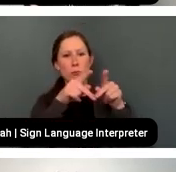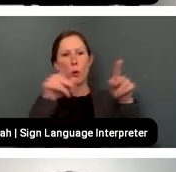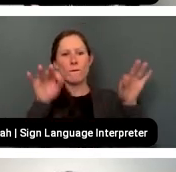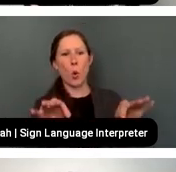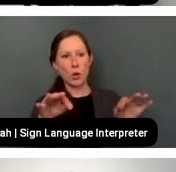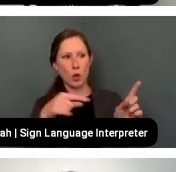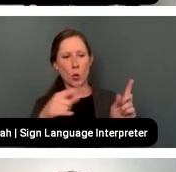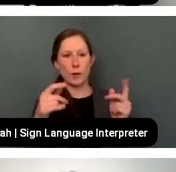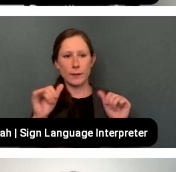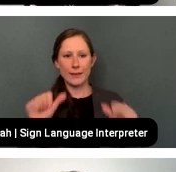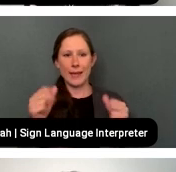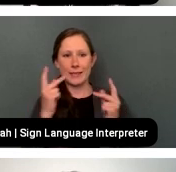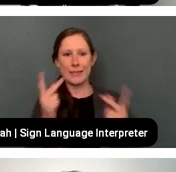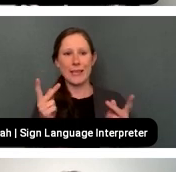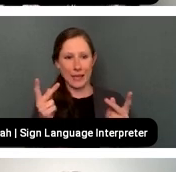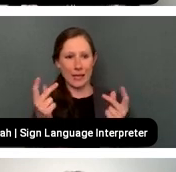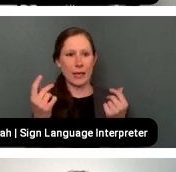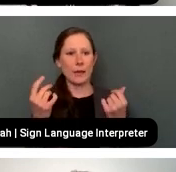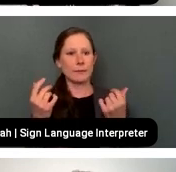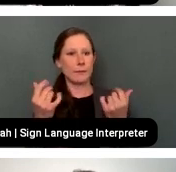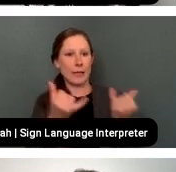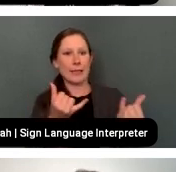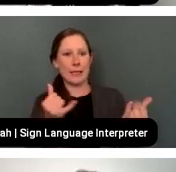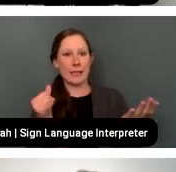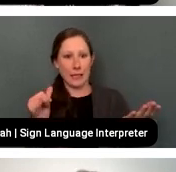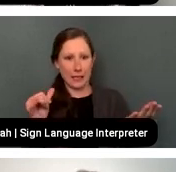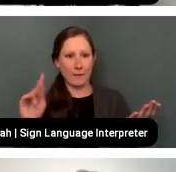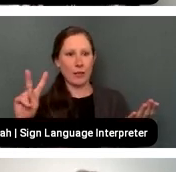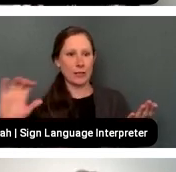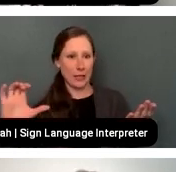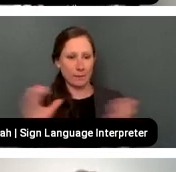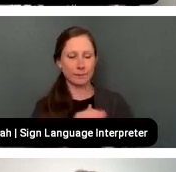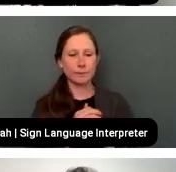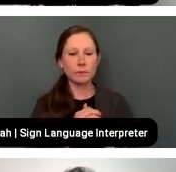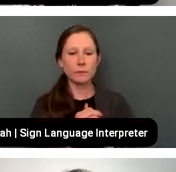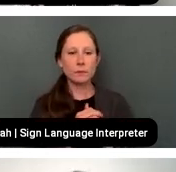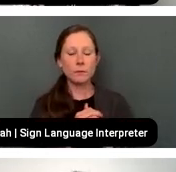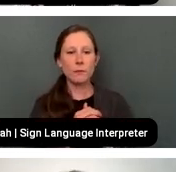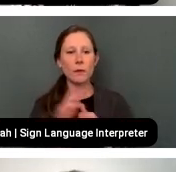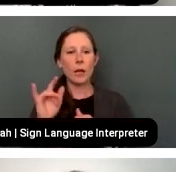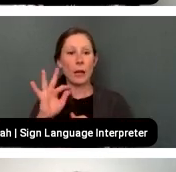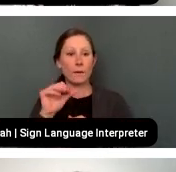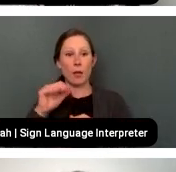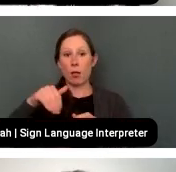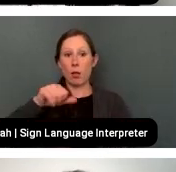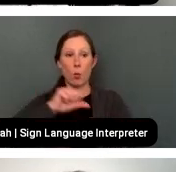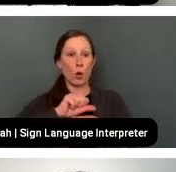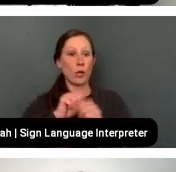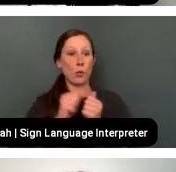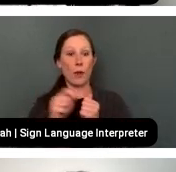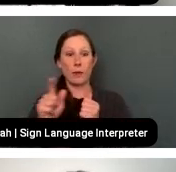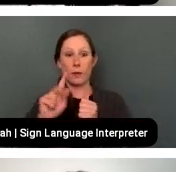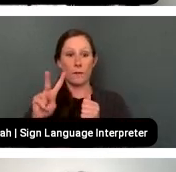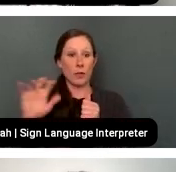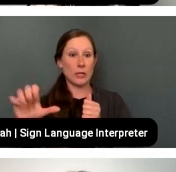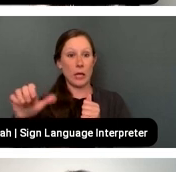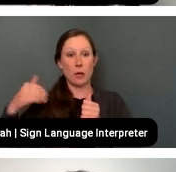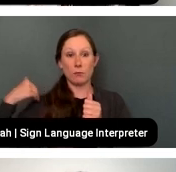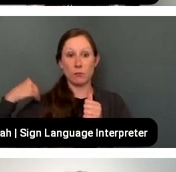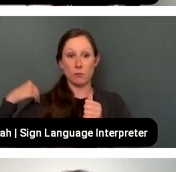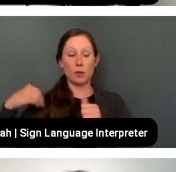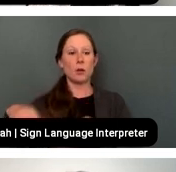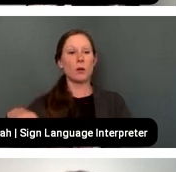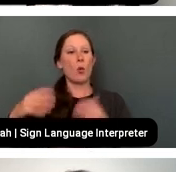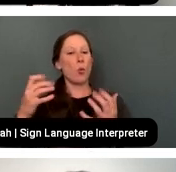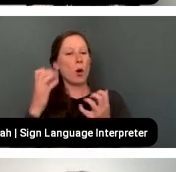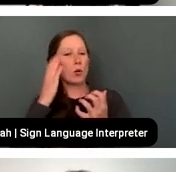cases to do a new manager in their portfolio means not working with one of their existing. So they have to believe that you will do better. So